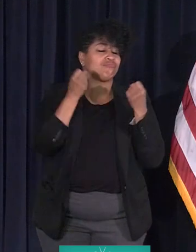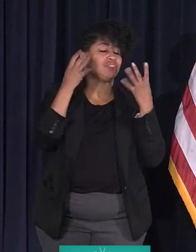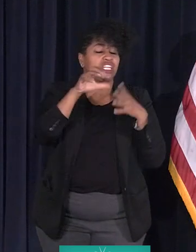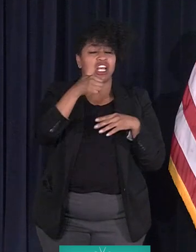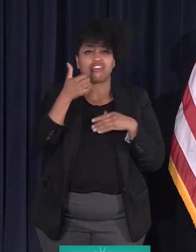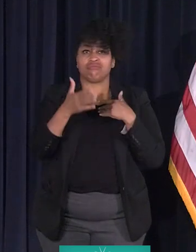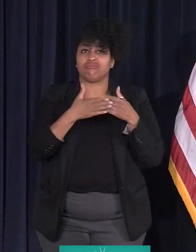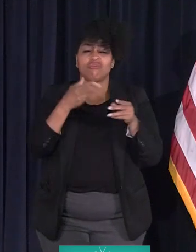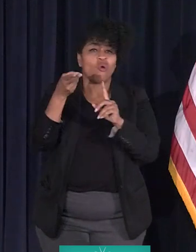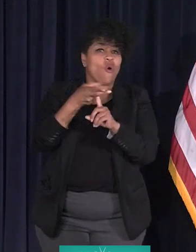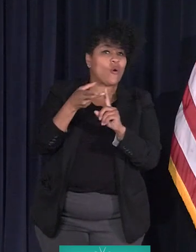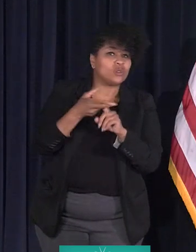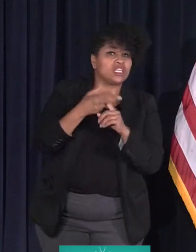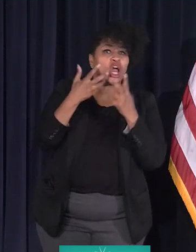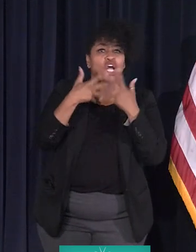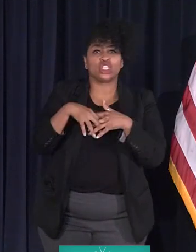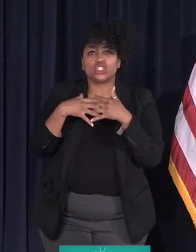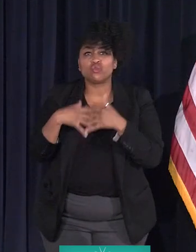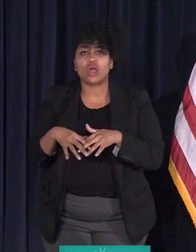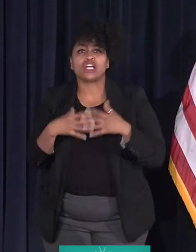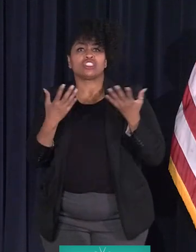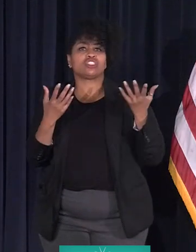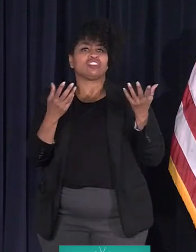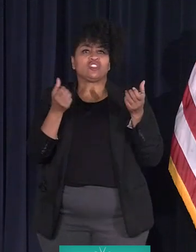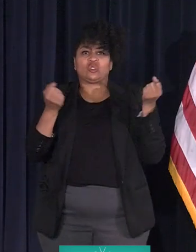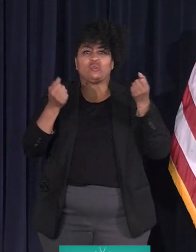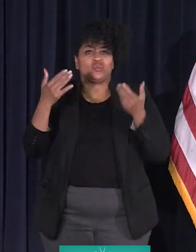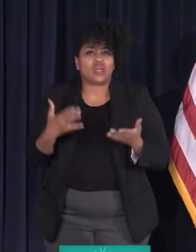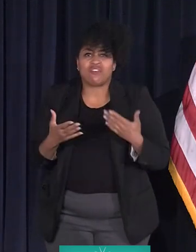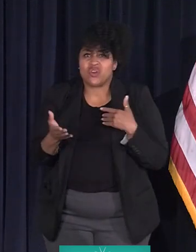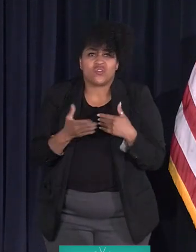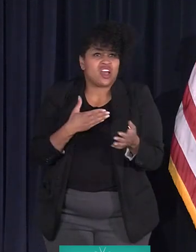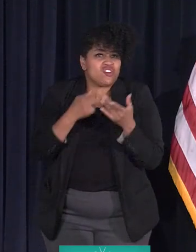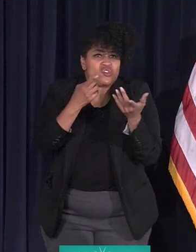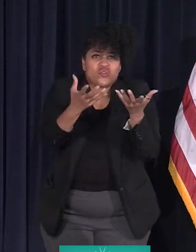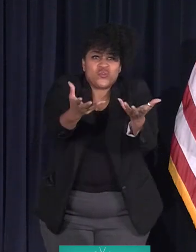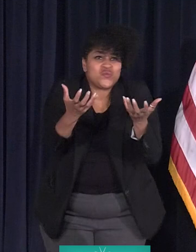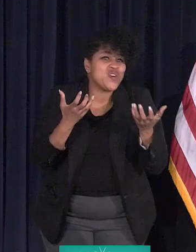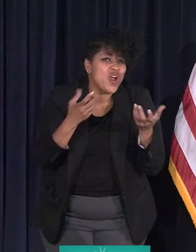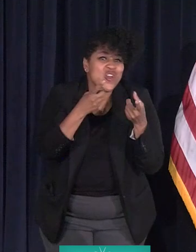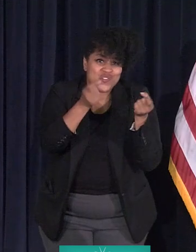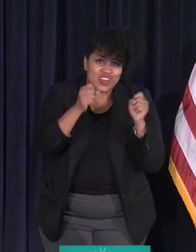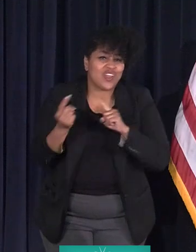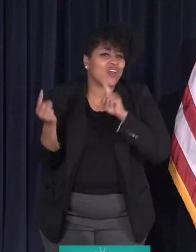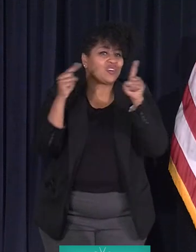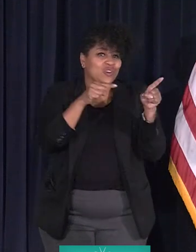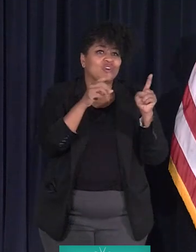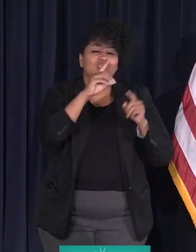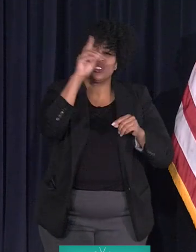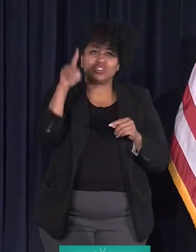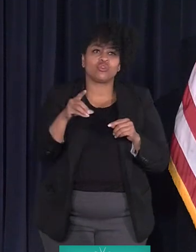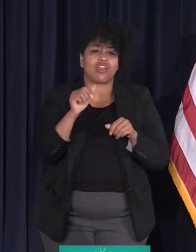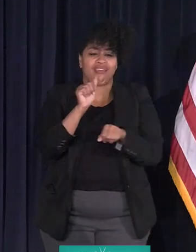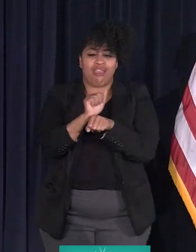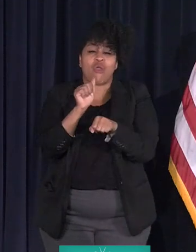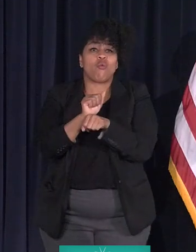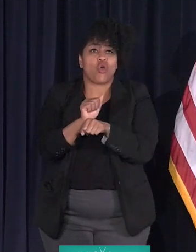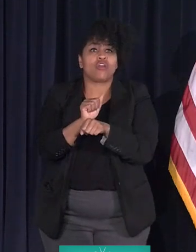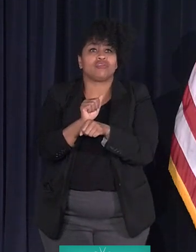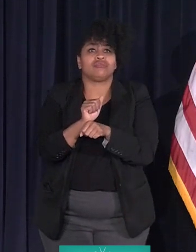construction, whether it's being a driver, whatever you want to do, you can go to DetroitAtWork.com.